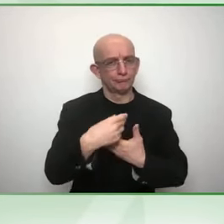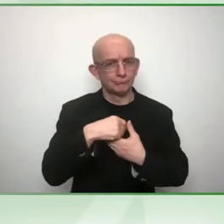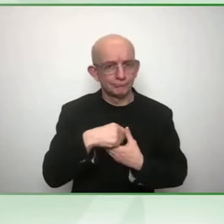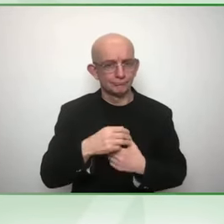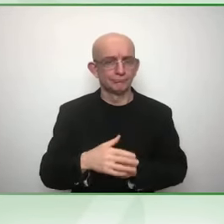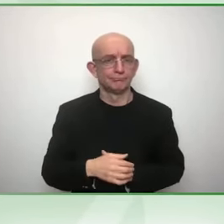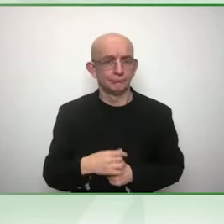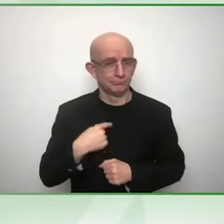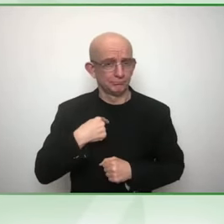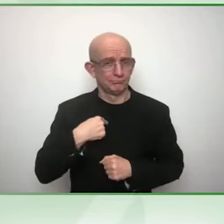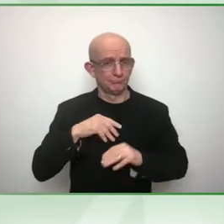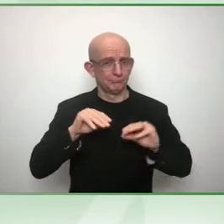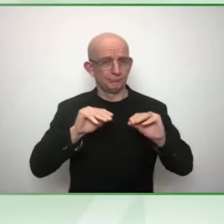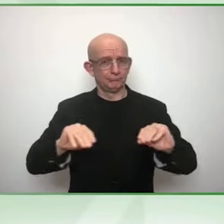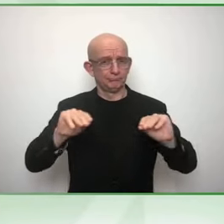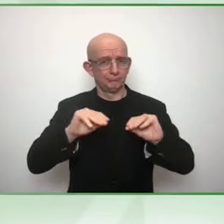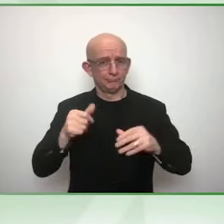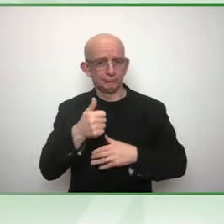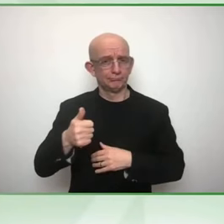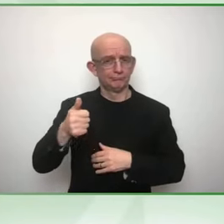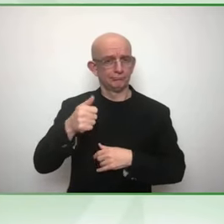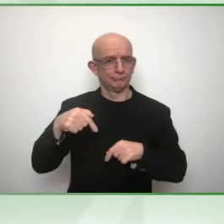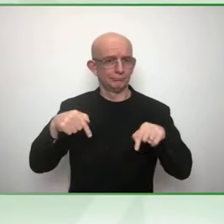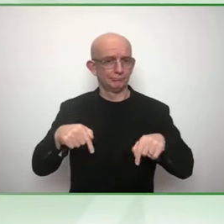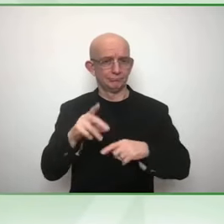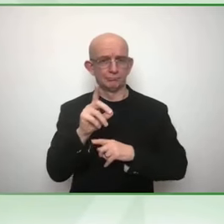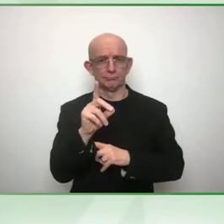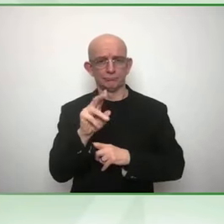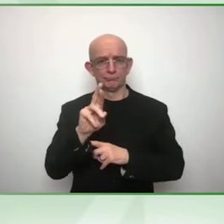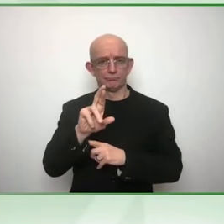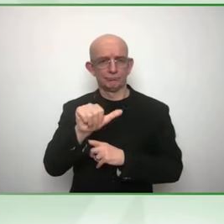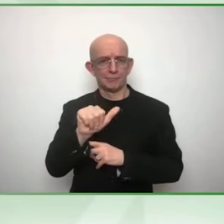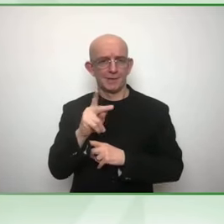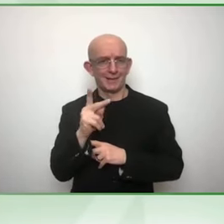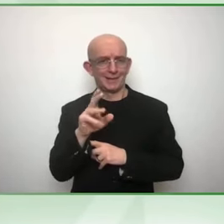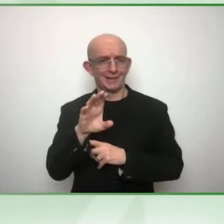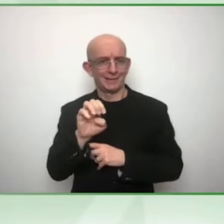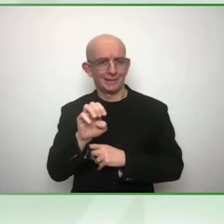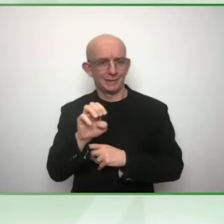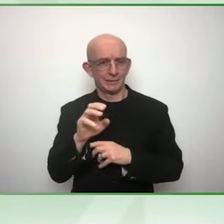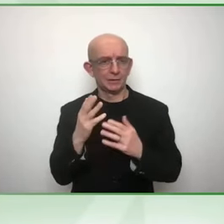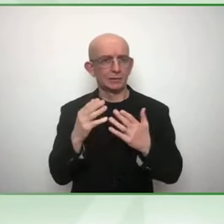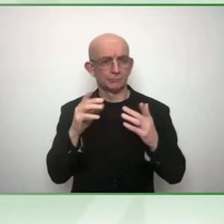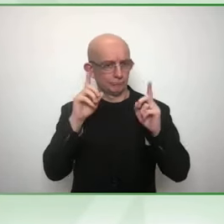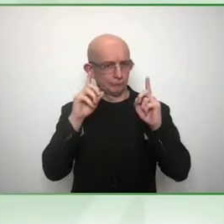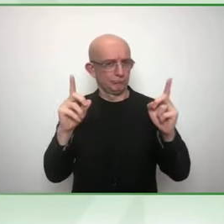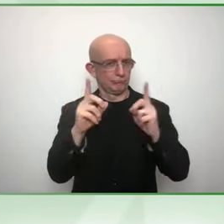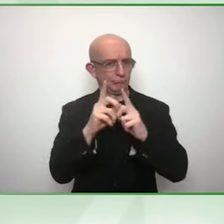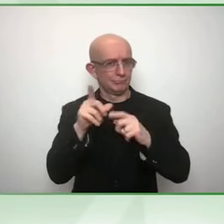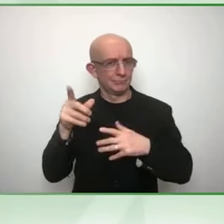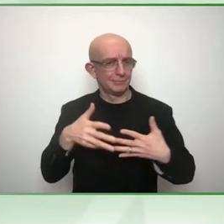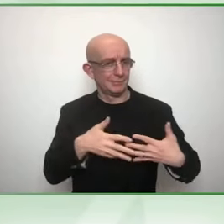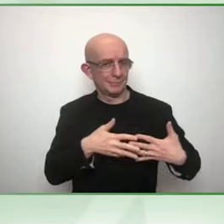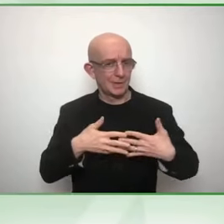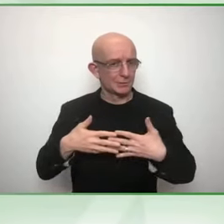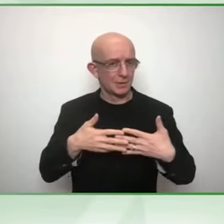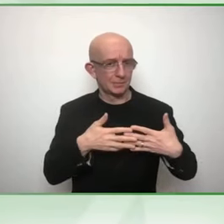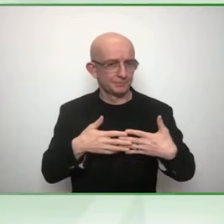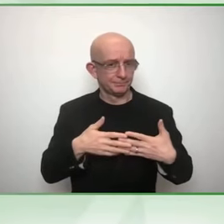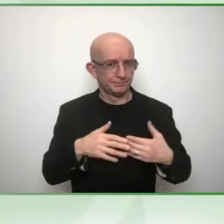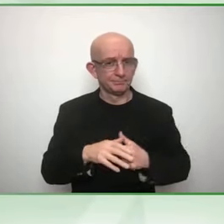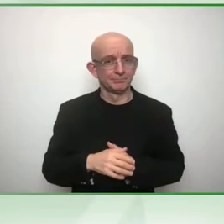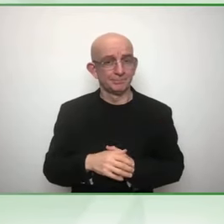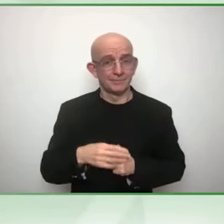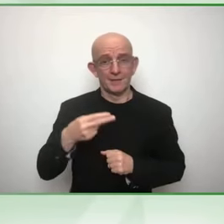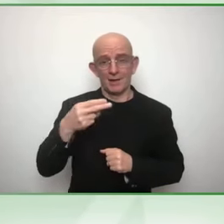on the Subcommittee for Disability Policy, which was chaired by Senator Harkin shortly after the Americans with Disabilities Act was signed into